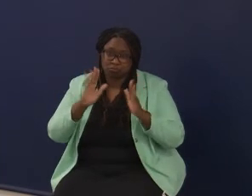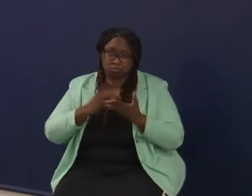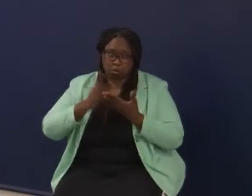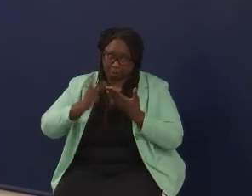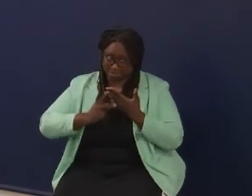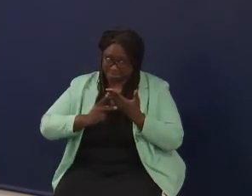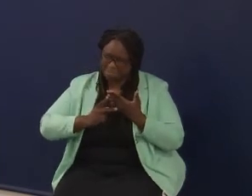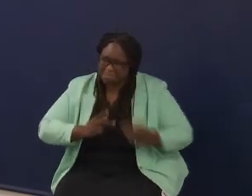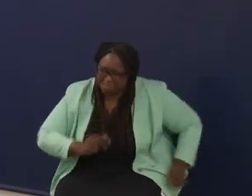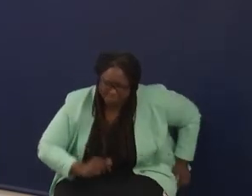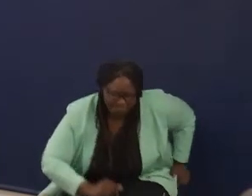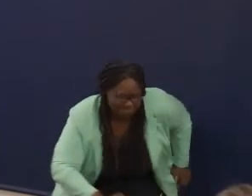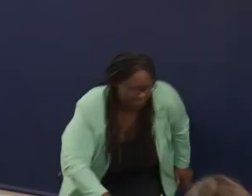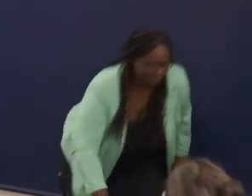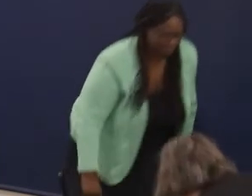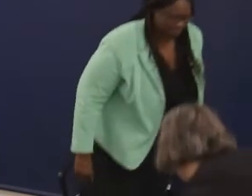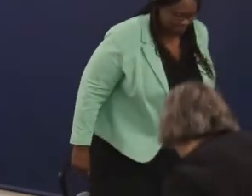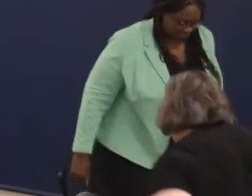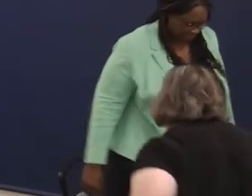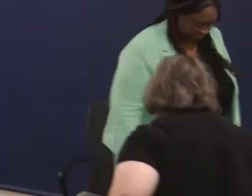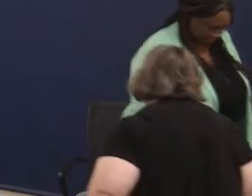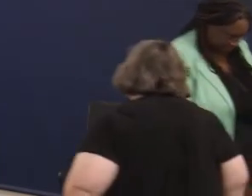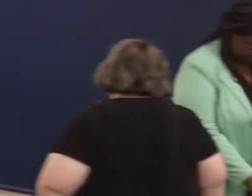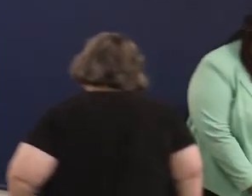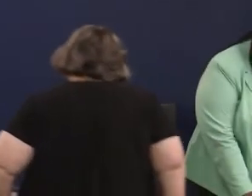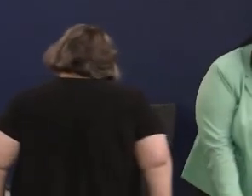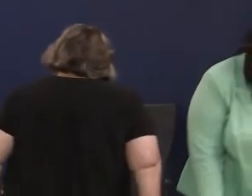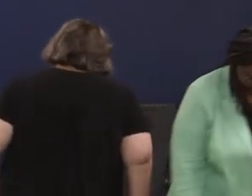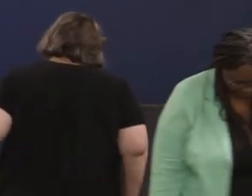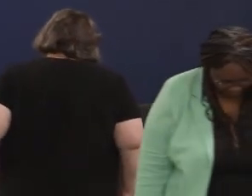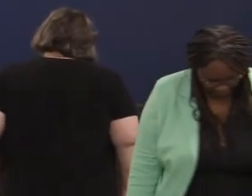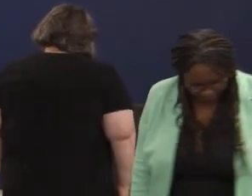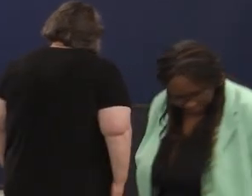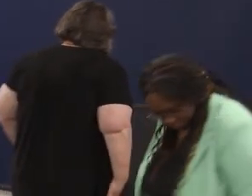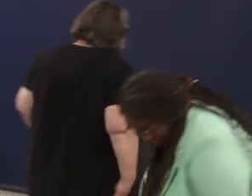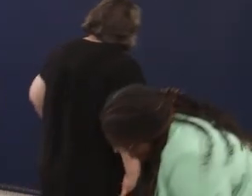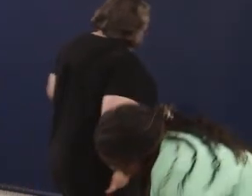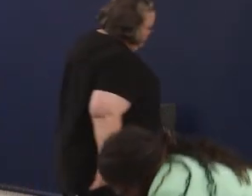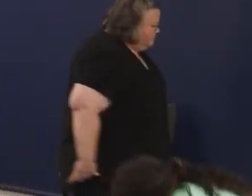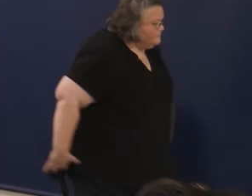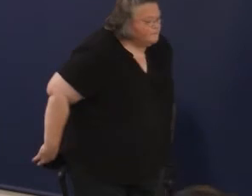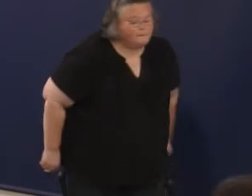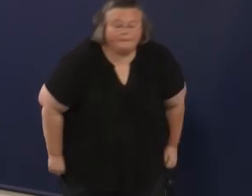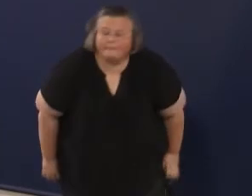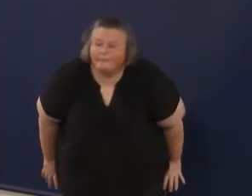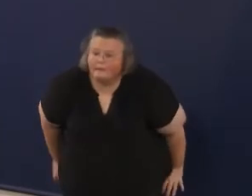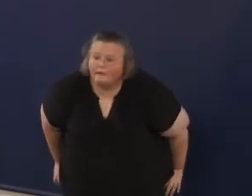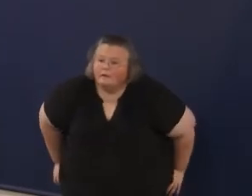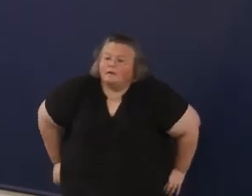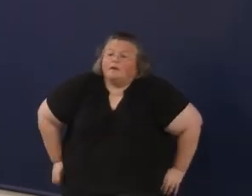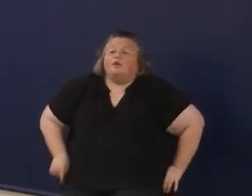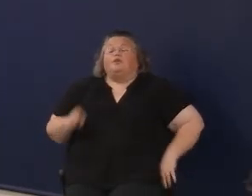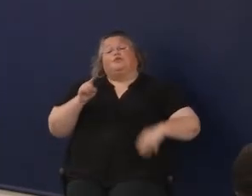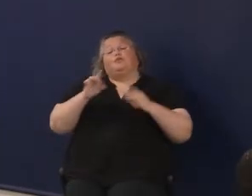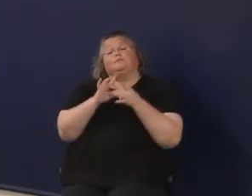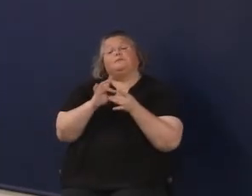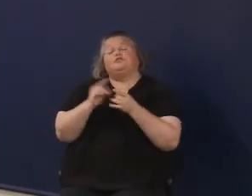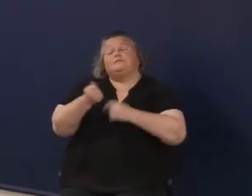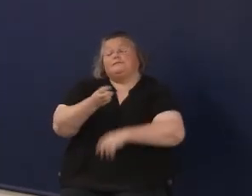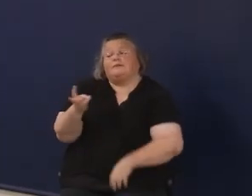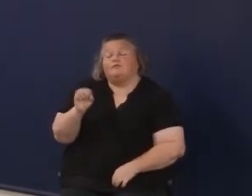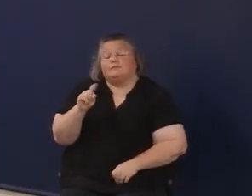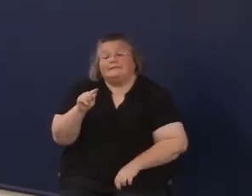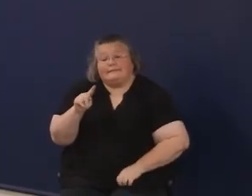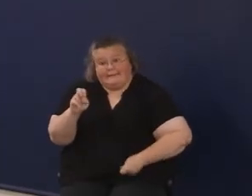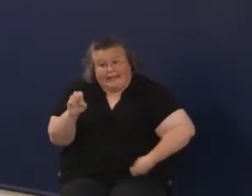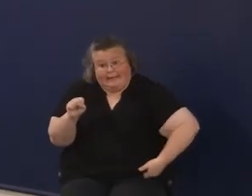program. So you mentioned several states in your opening that have developed a state profile. Have